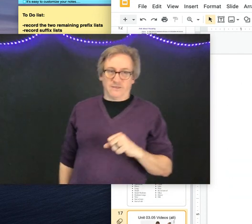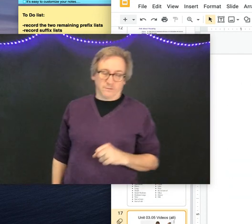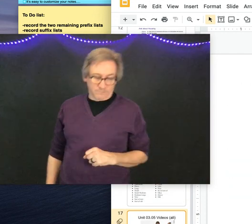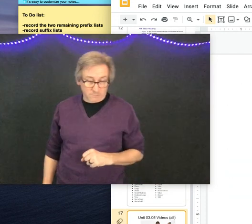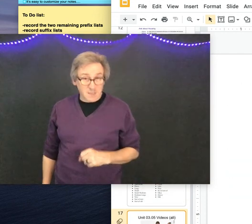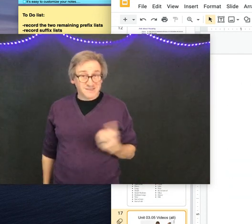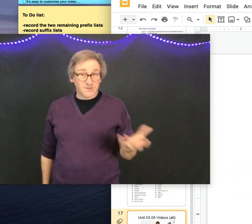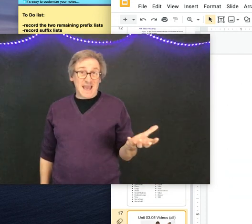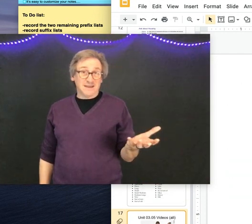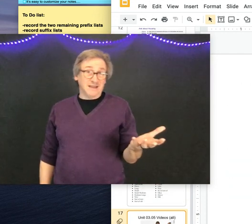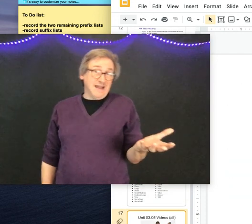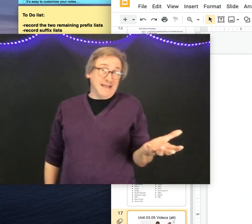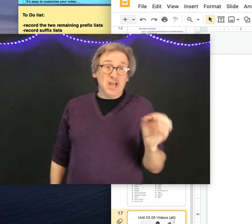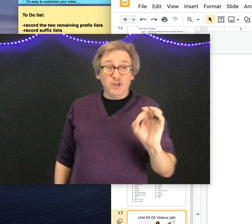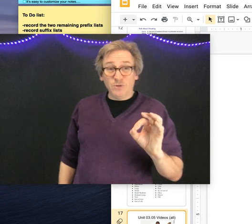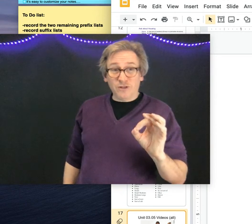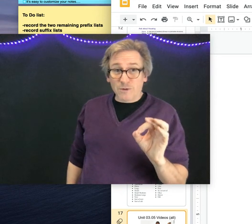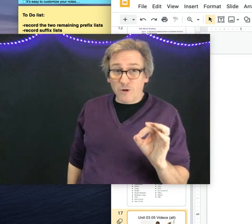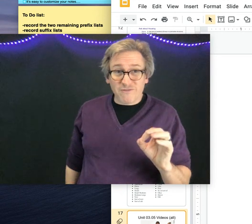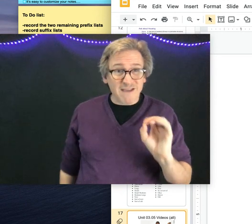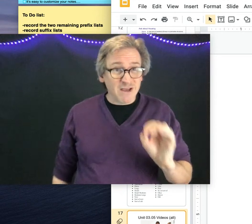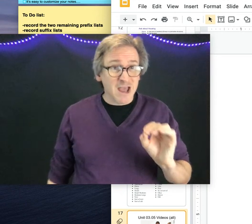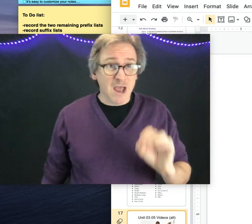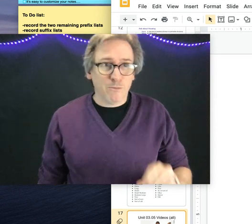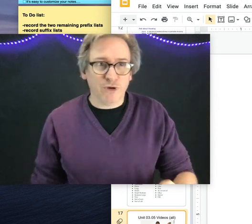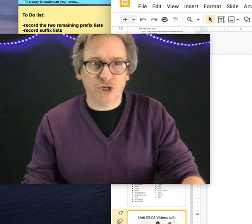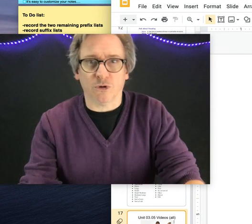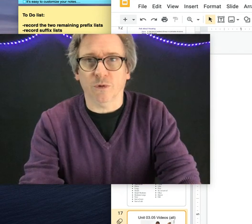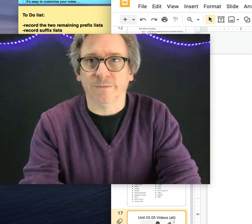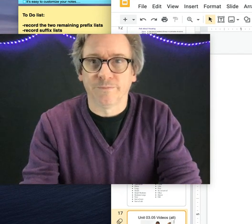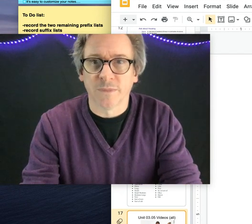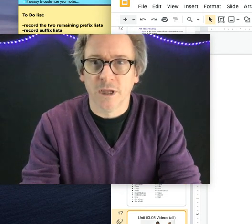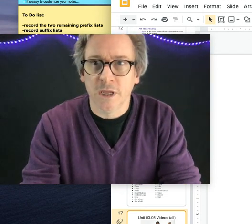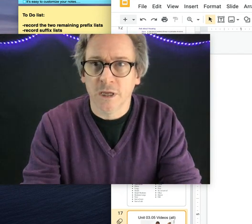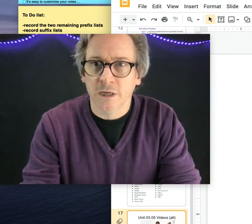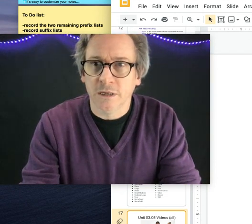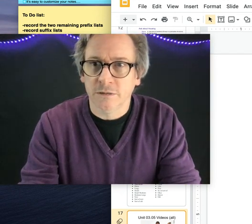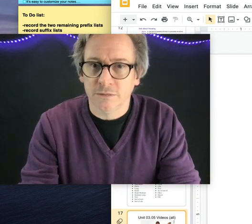videos together. So that, again, unit 3.5, pretty short.